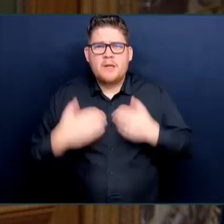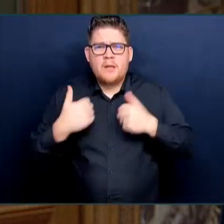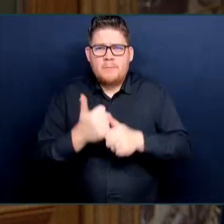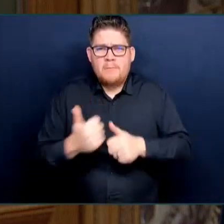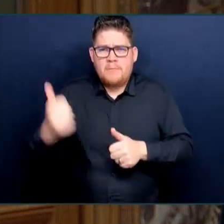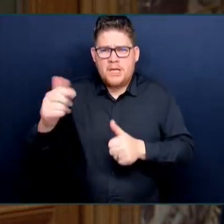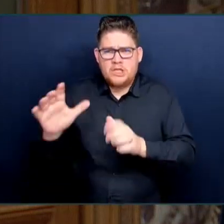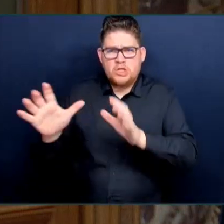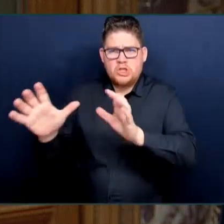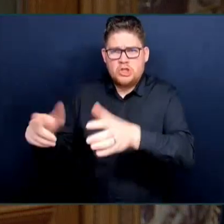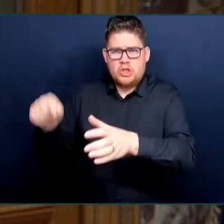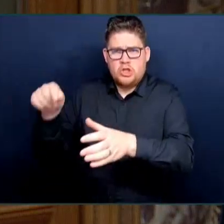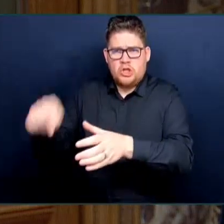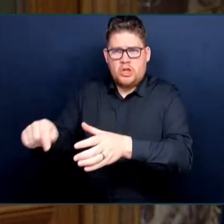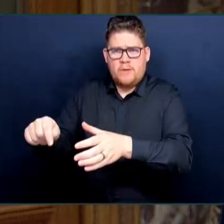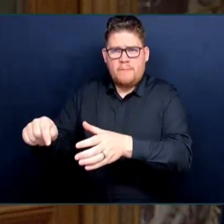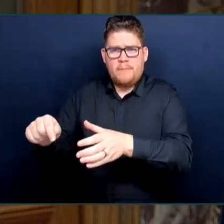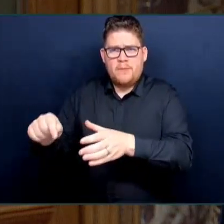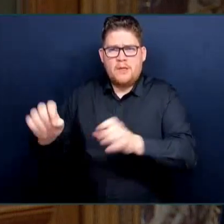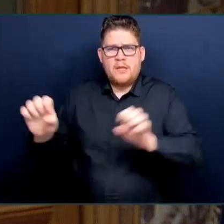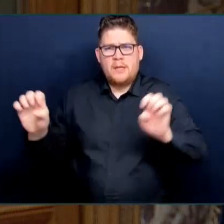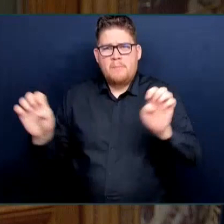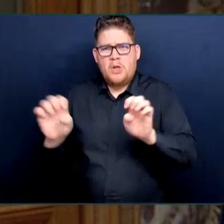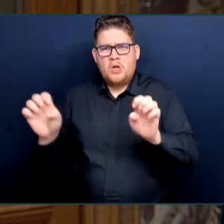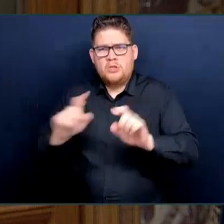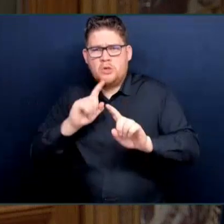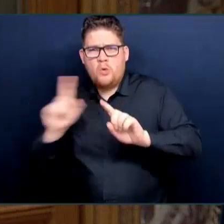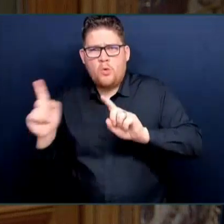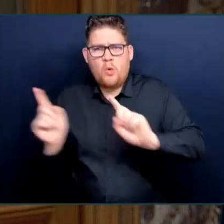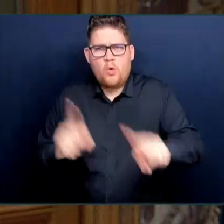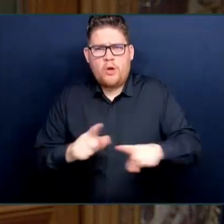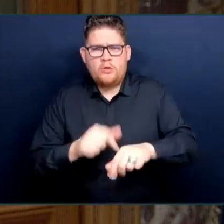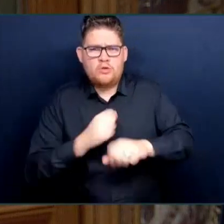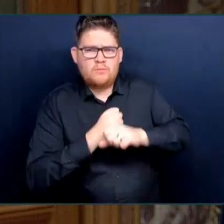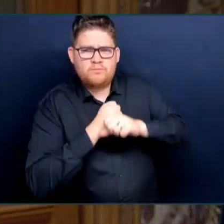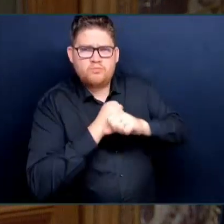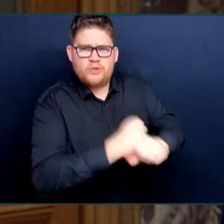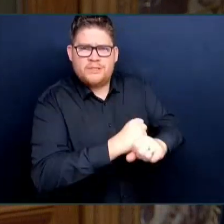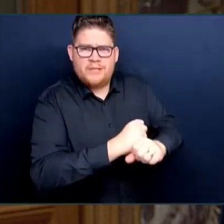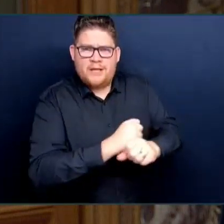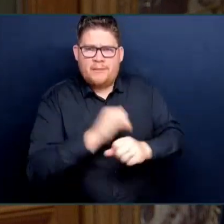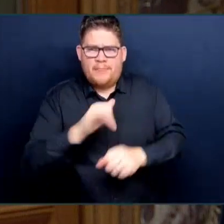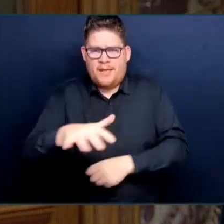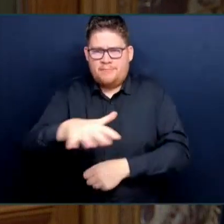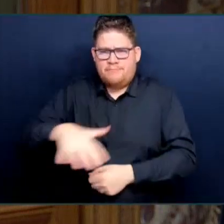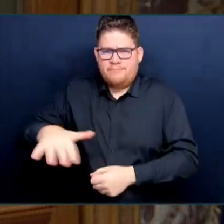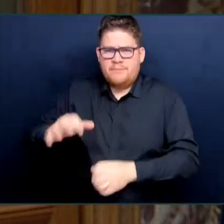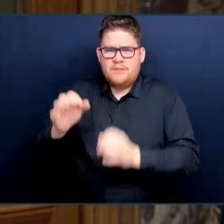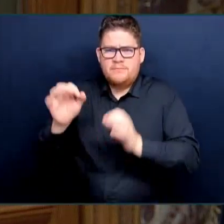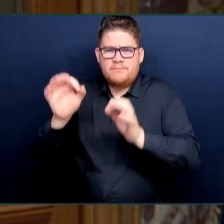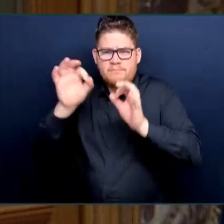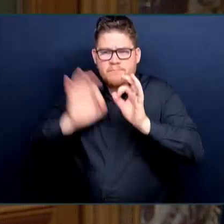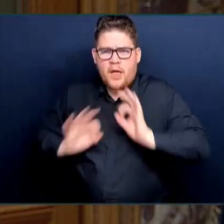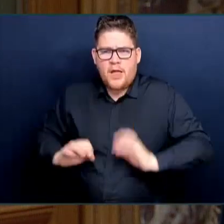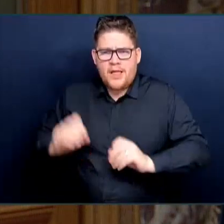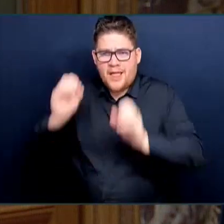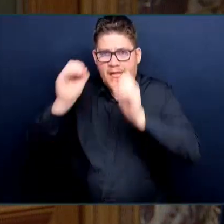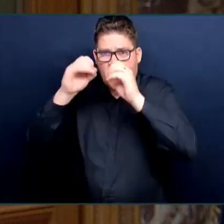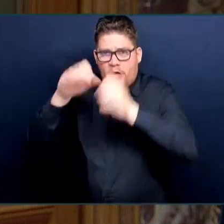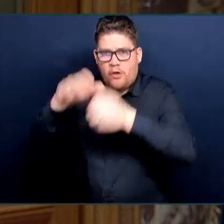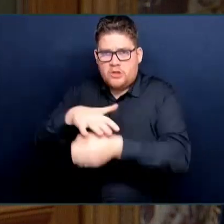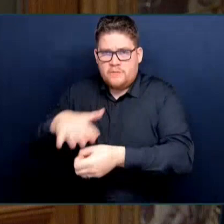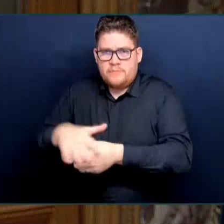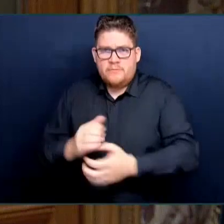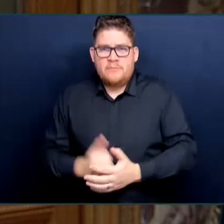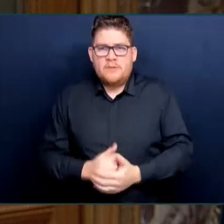.C. is not stepping up. If approved, this will be the third time in Canadian history where an emergency order has been issued